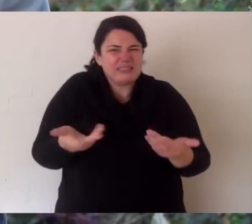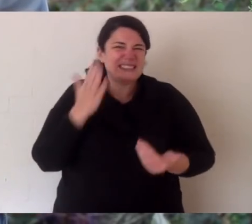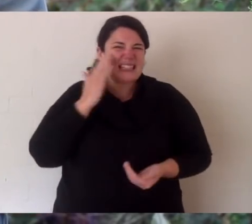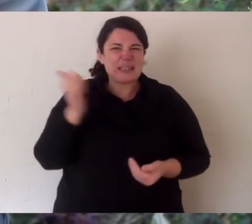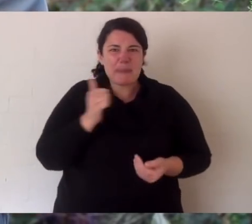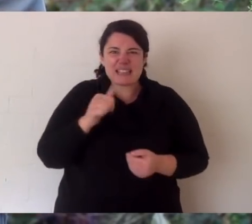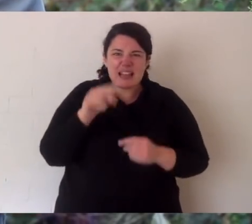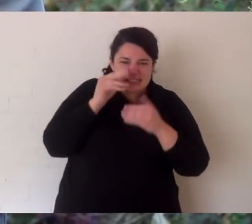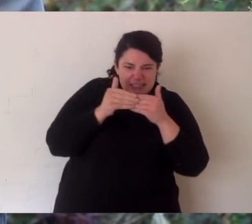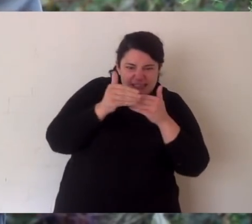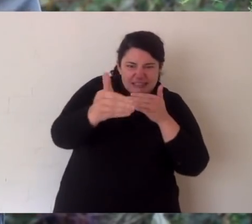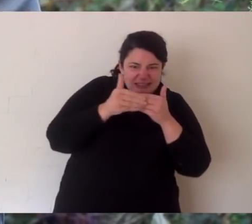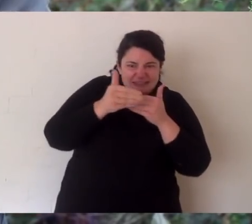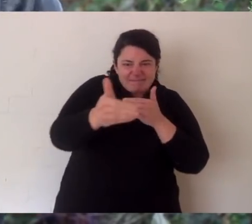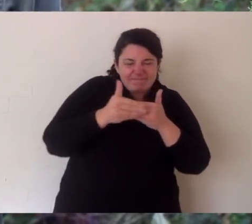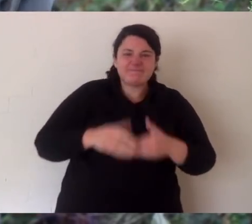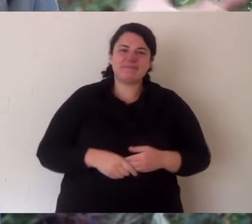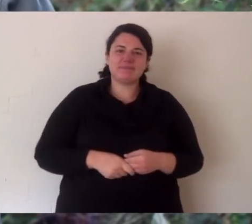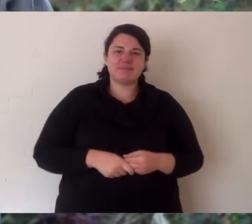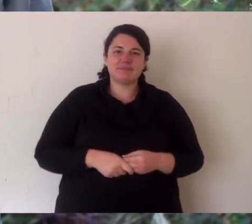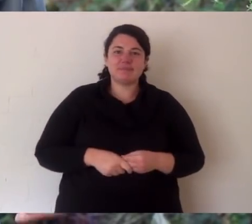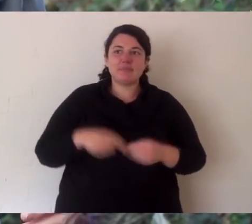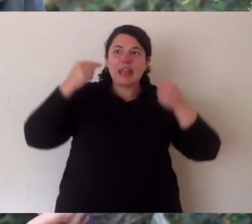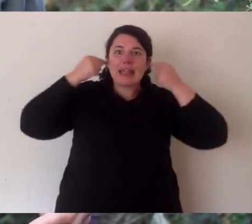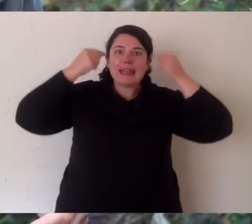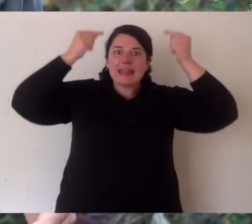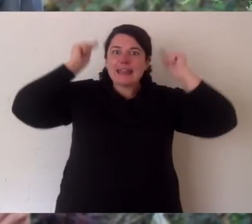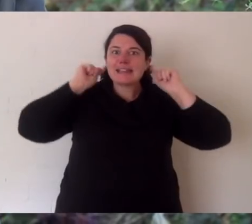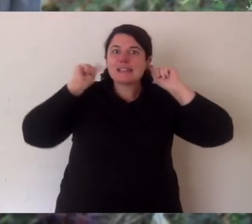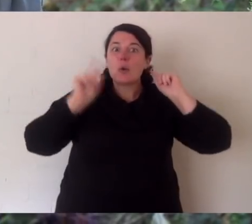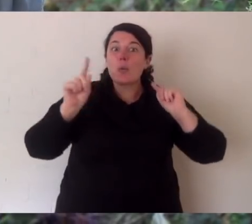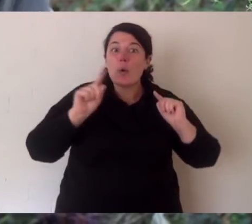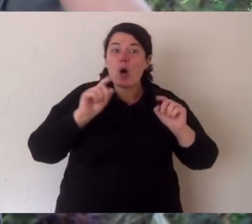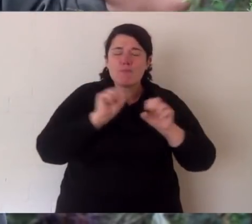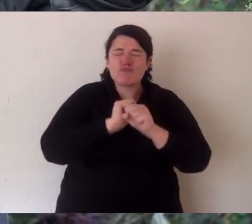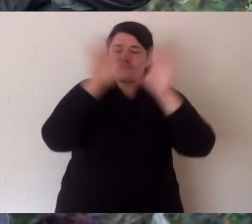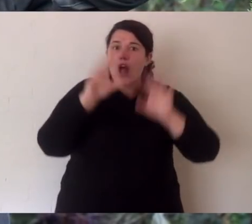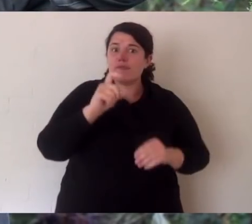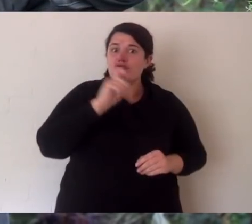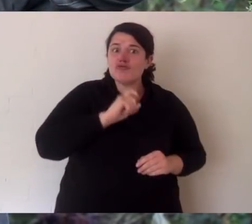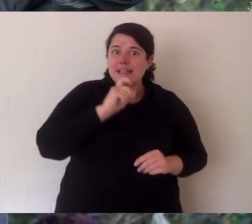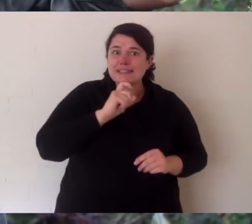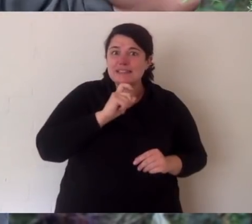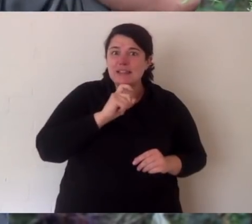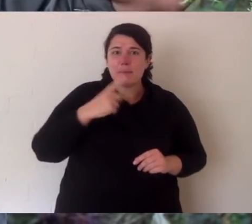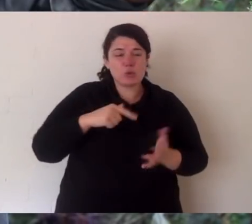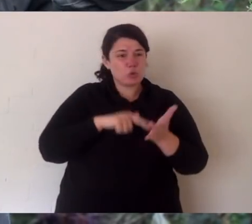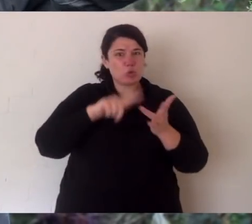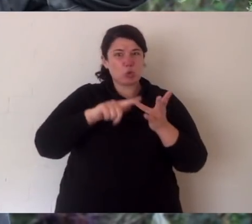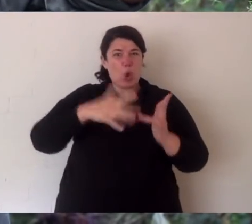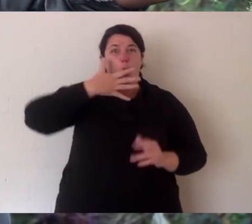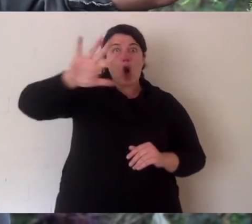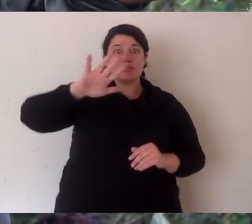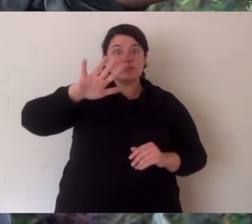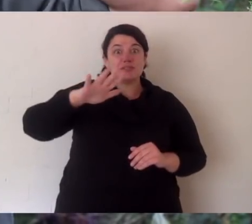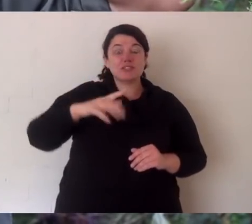you live that far off the ground you don't need the best eyesight because you can't see too far. Ears, they sometimes they